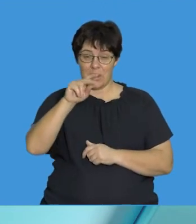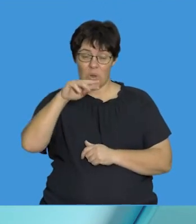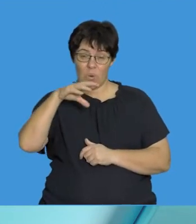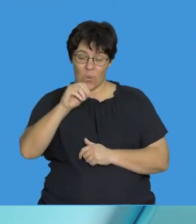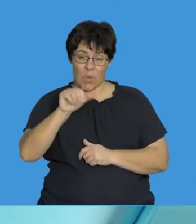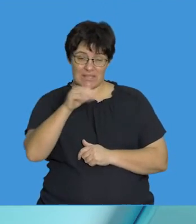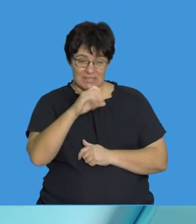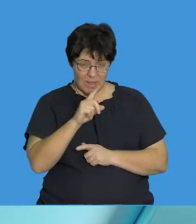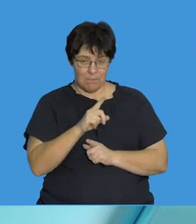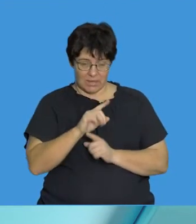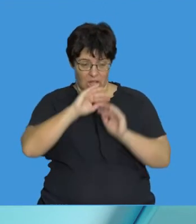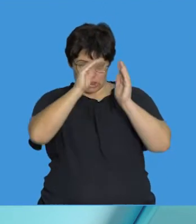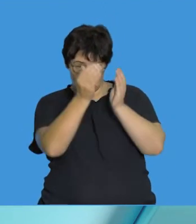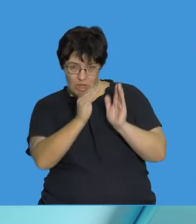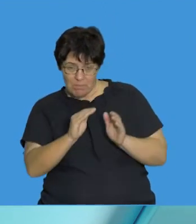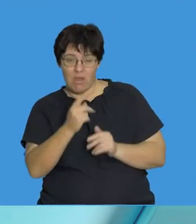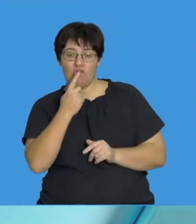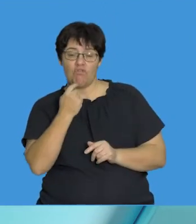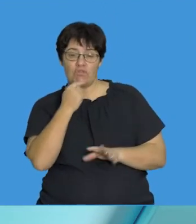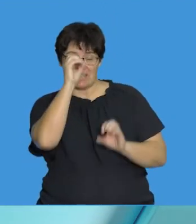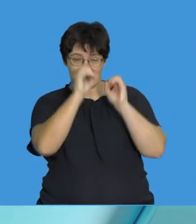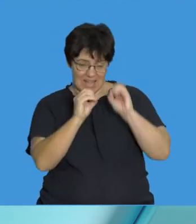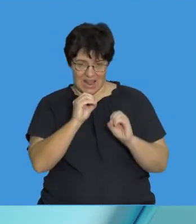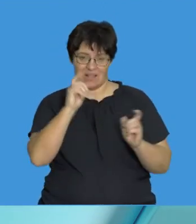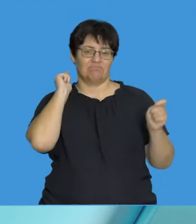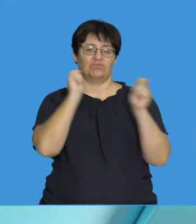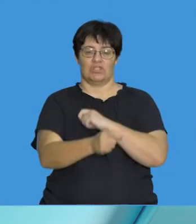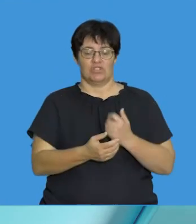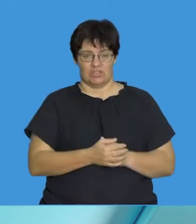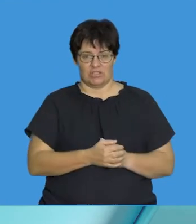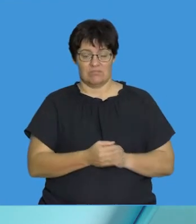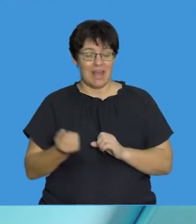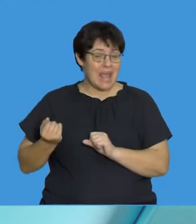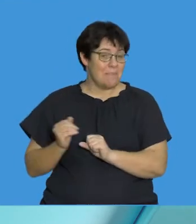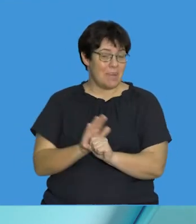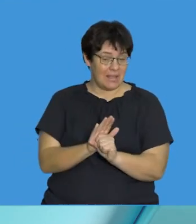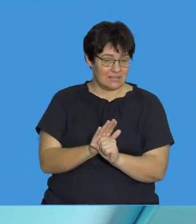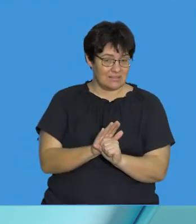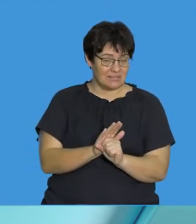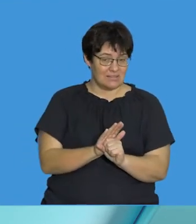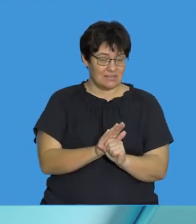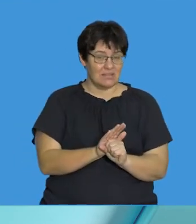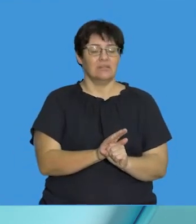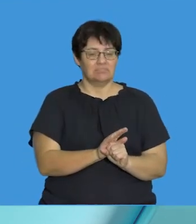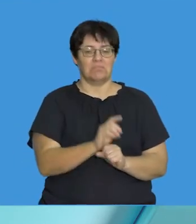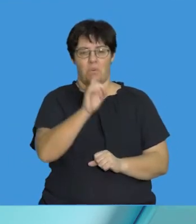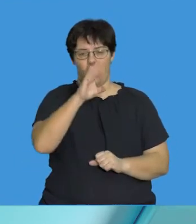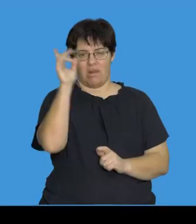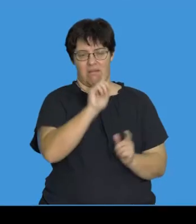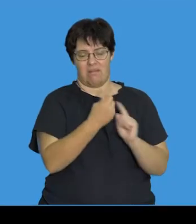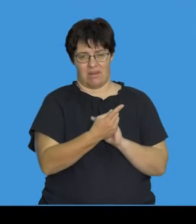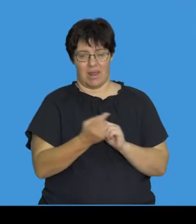affects the entire shape of the red blood cell. And so, we see the impact of a single mutation